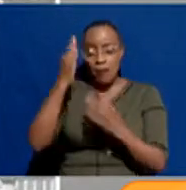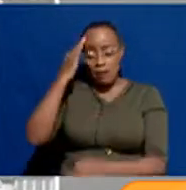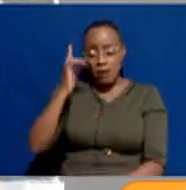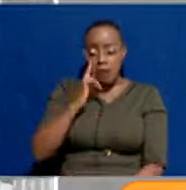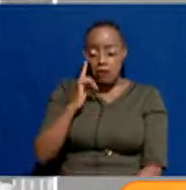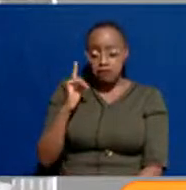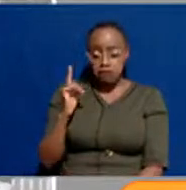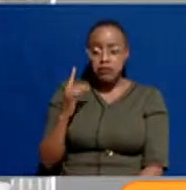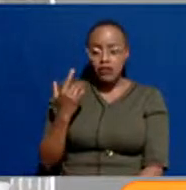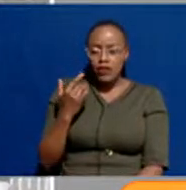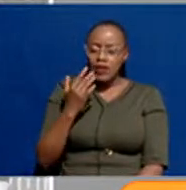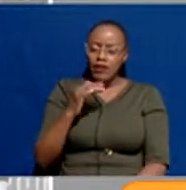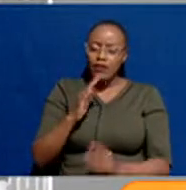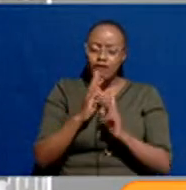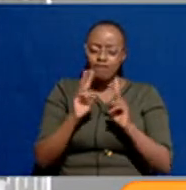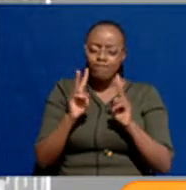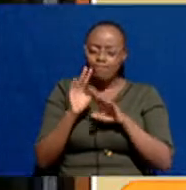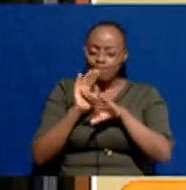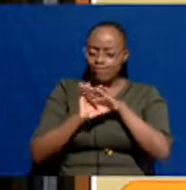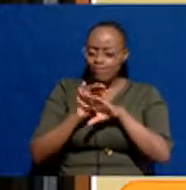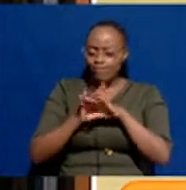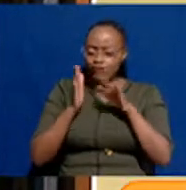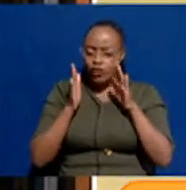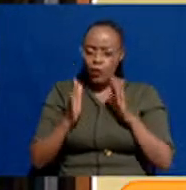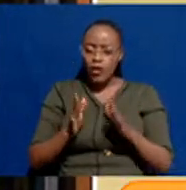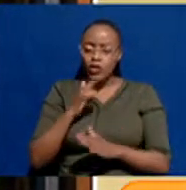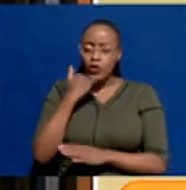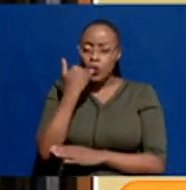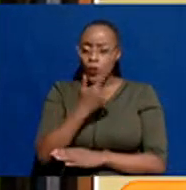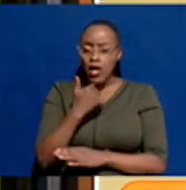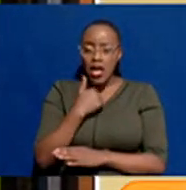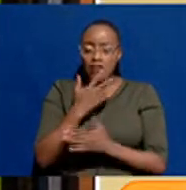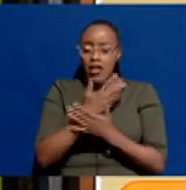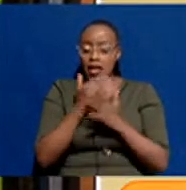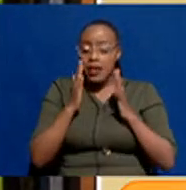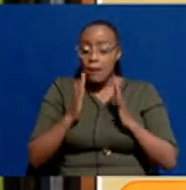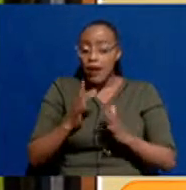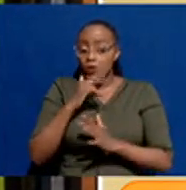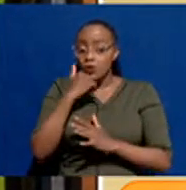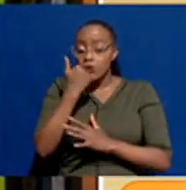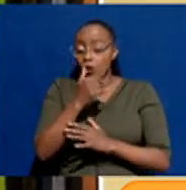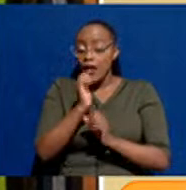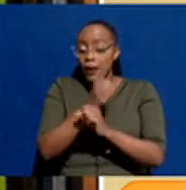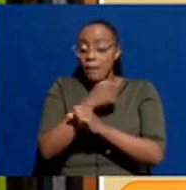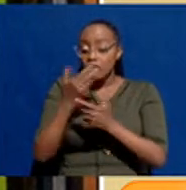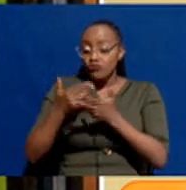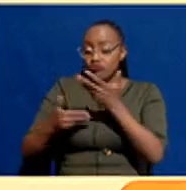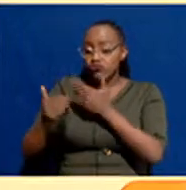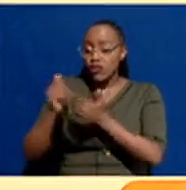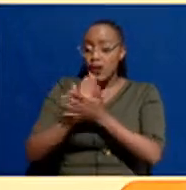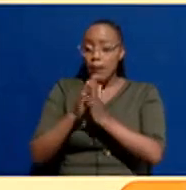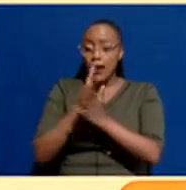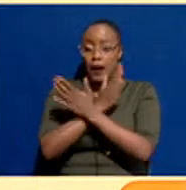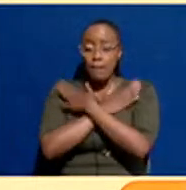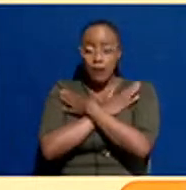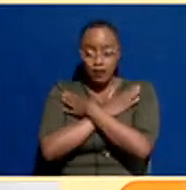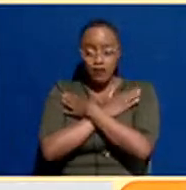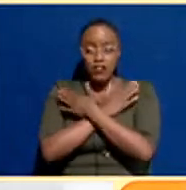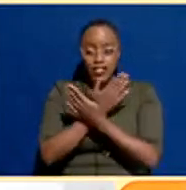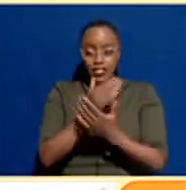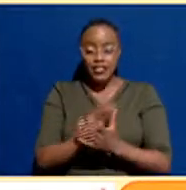her as a gentle and kind human being who never met a stranger she couldn't befriend. She was